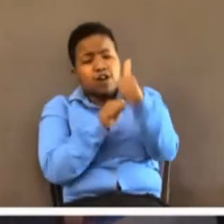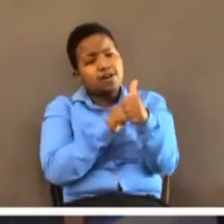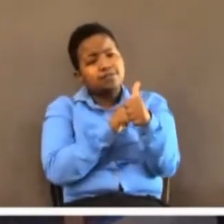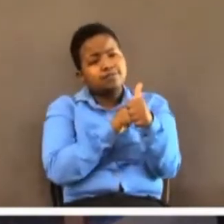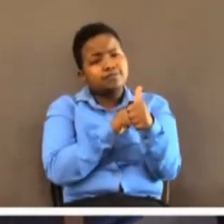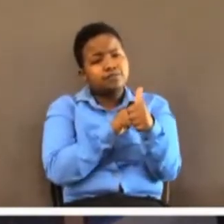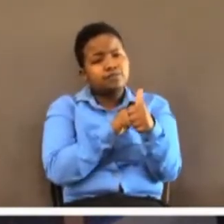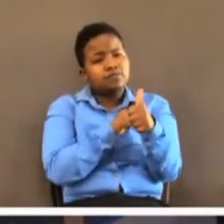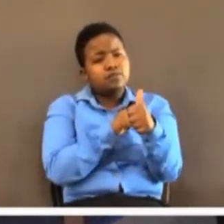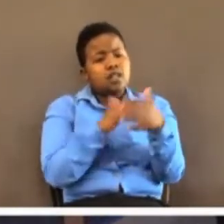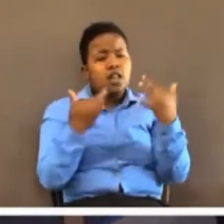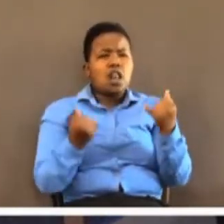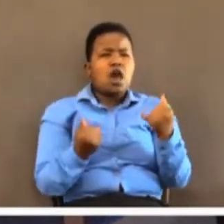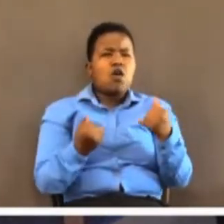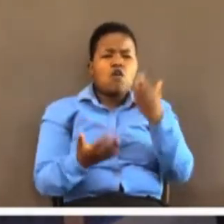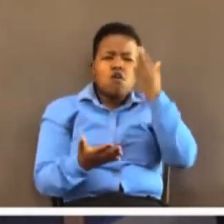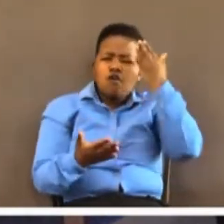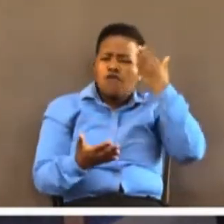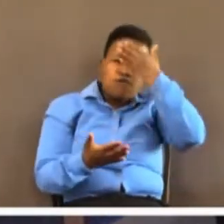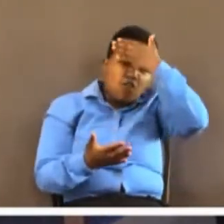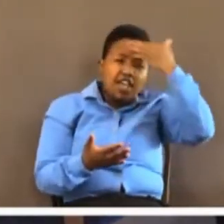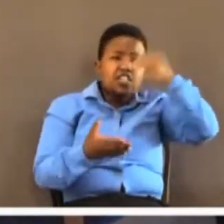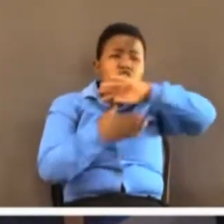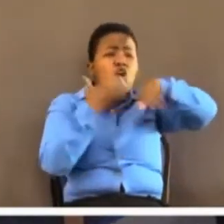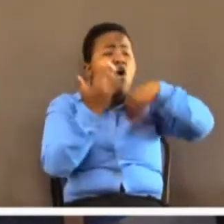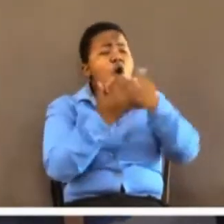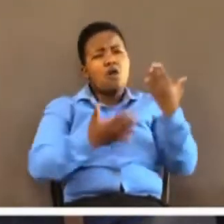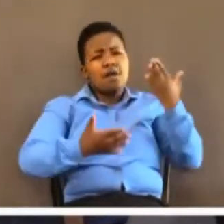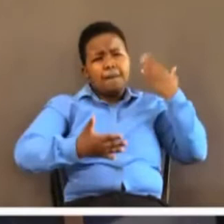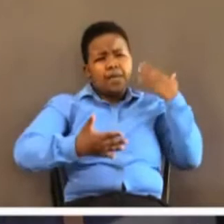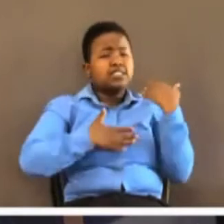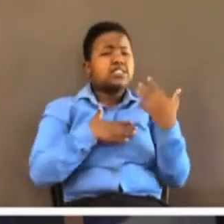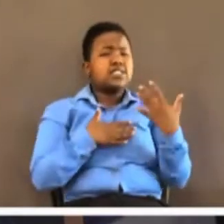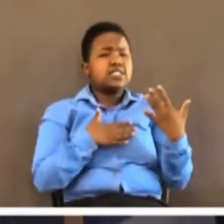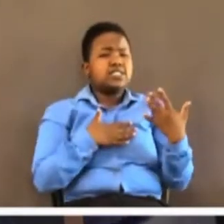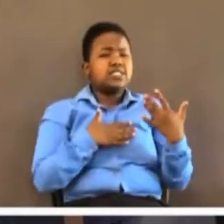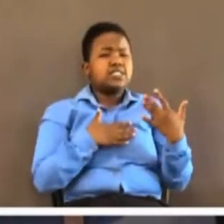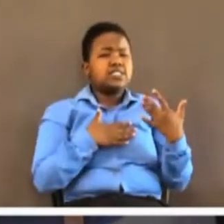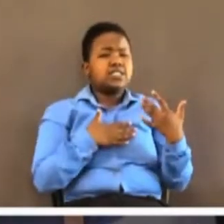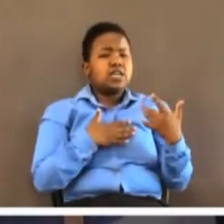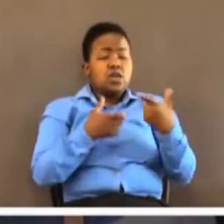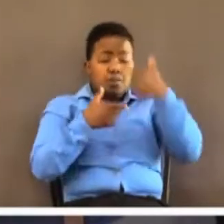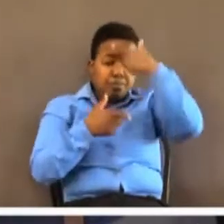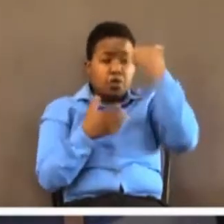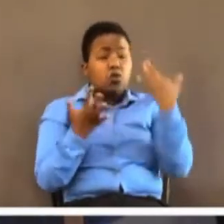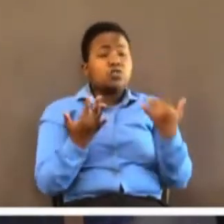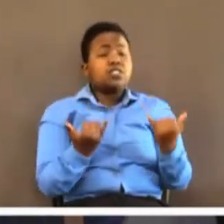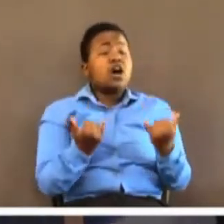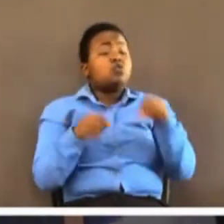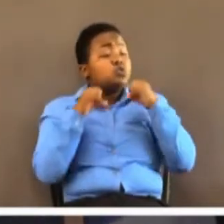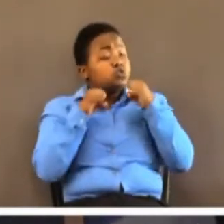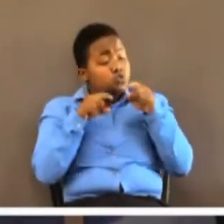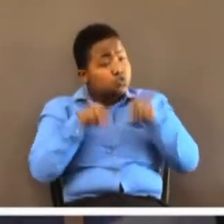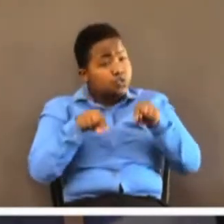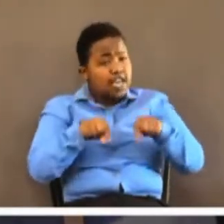No wonder he is telling them, forget the former things. God dwelt on the past. I am doing a new thing. In other words, brothers and sisters, the